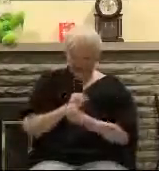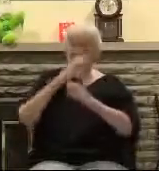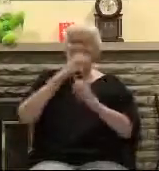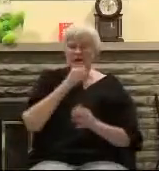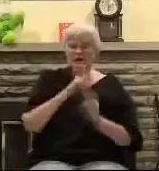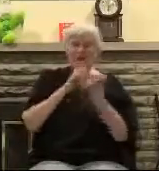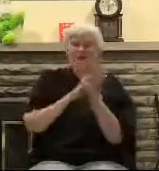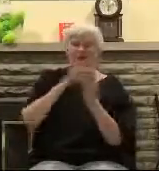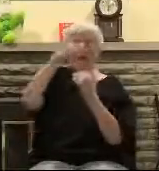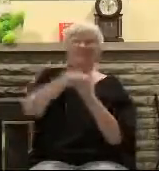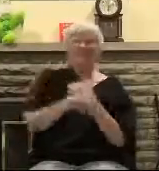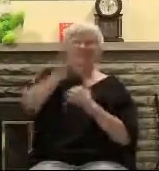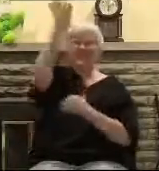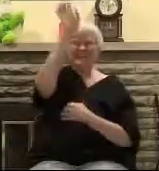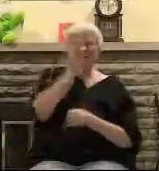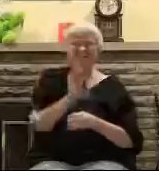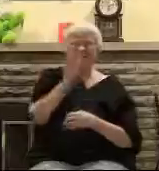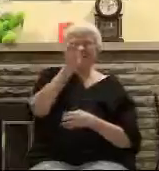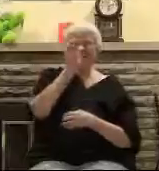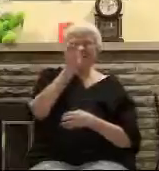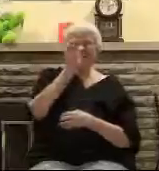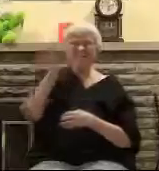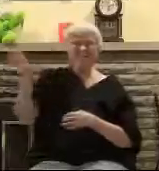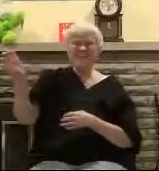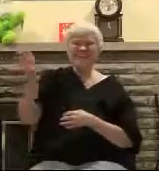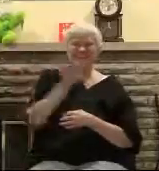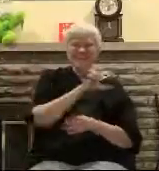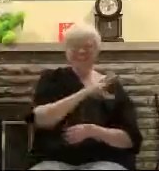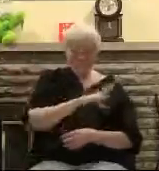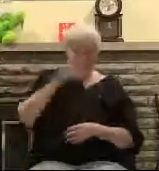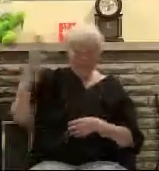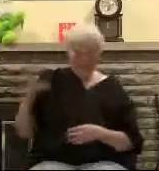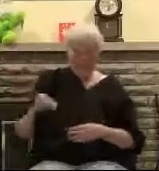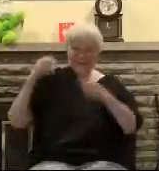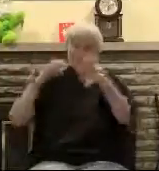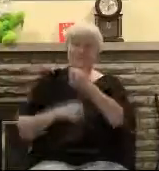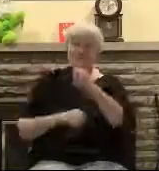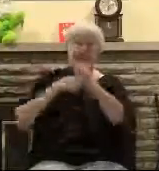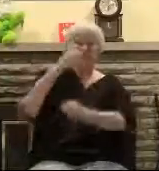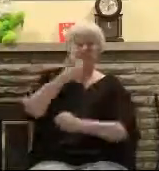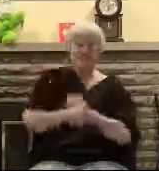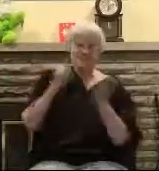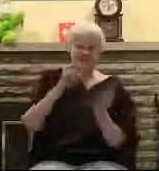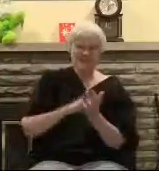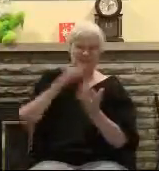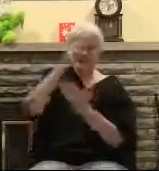I will cling To the old rugged cross